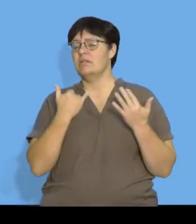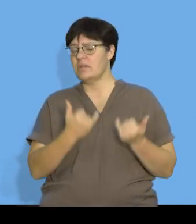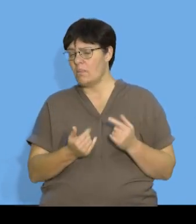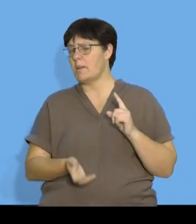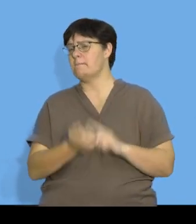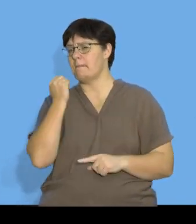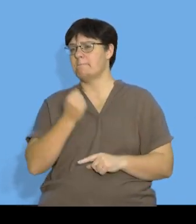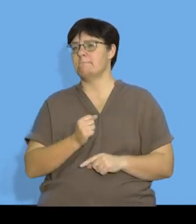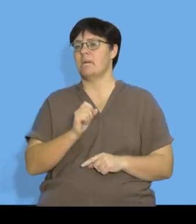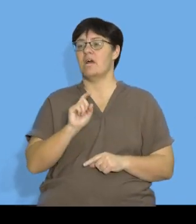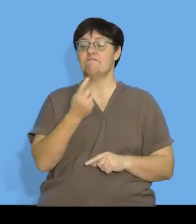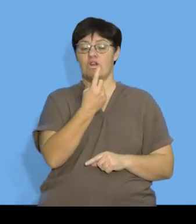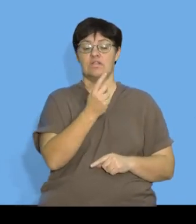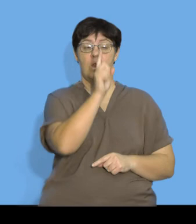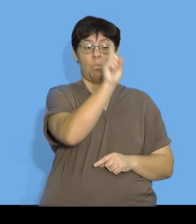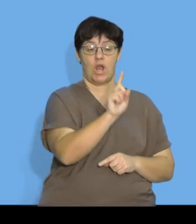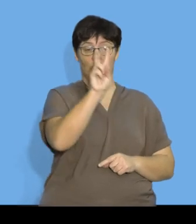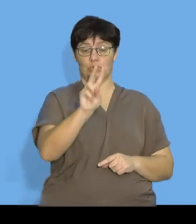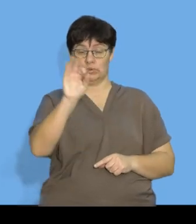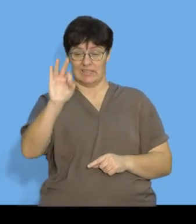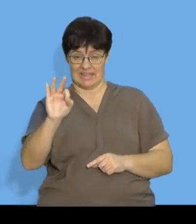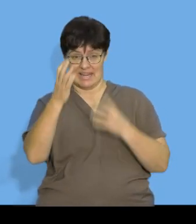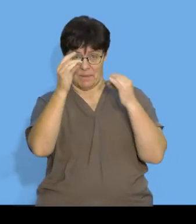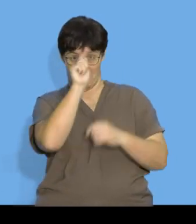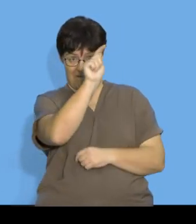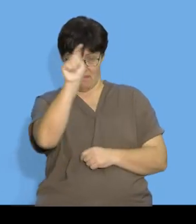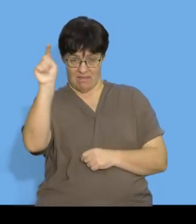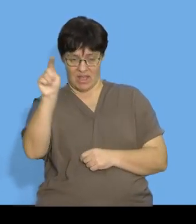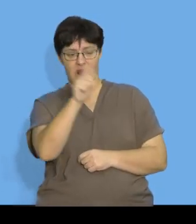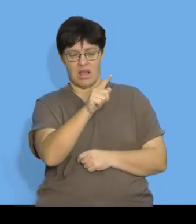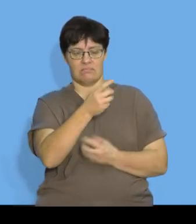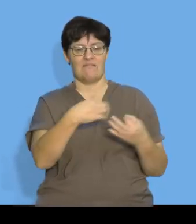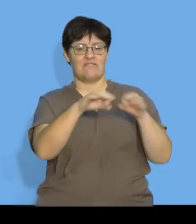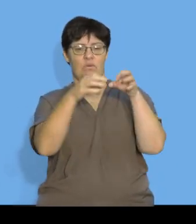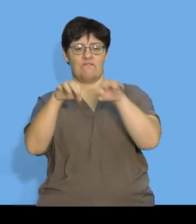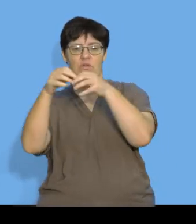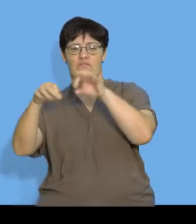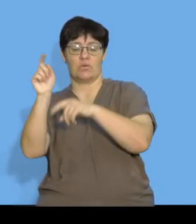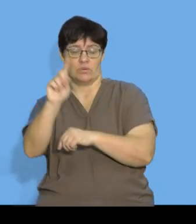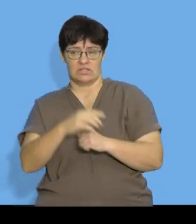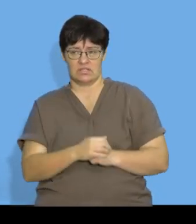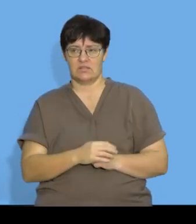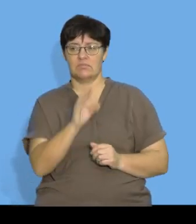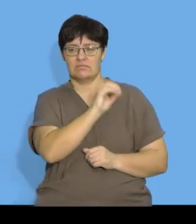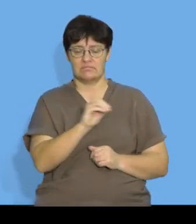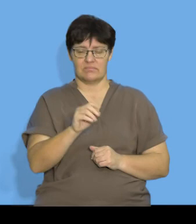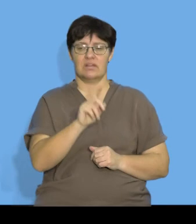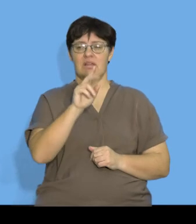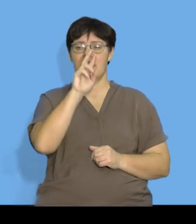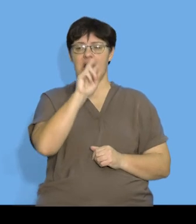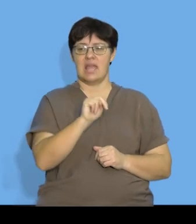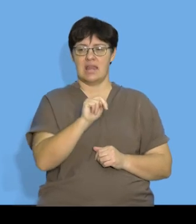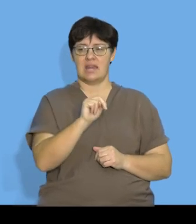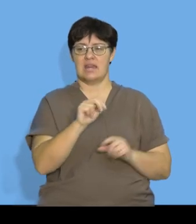determine the first three terms of the sequence that's found by substituting n n is equal to 1,